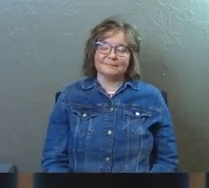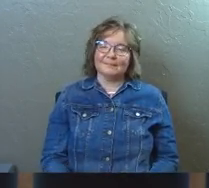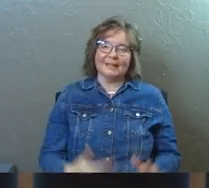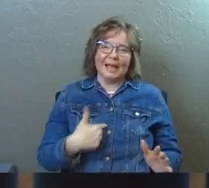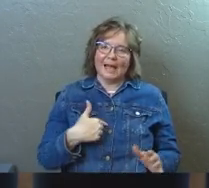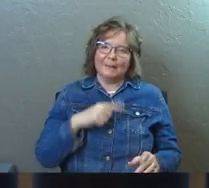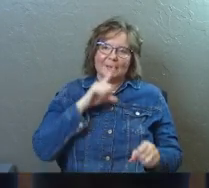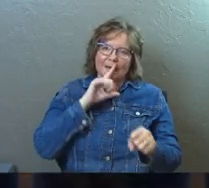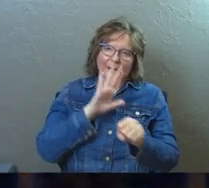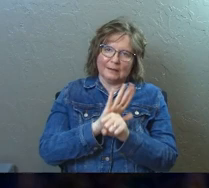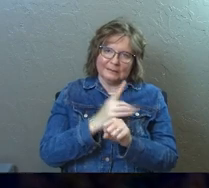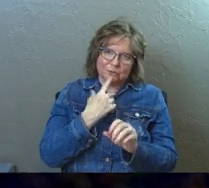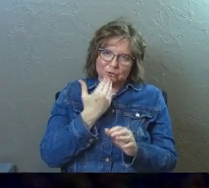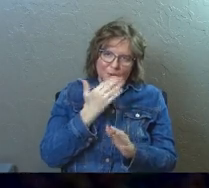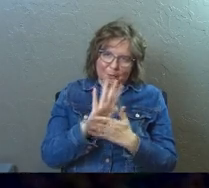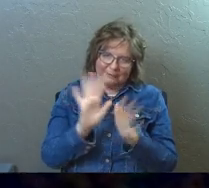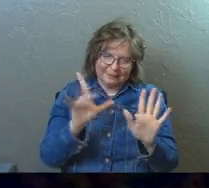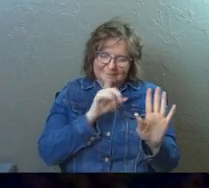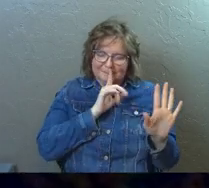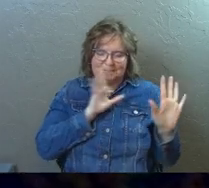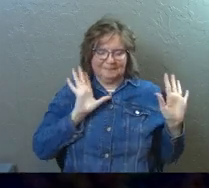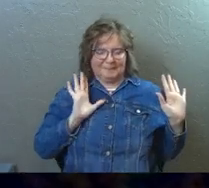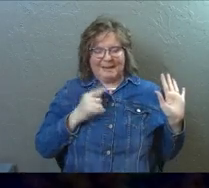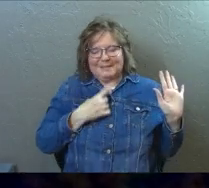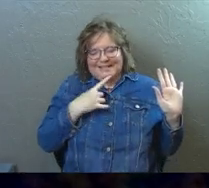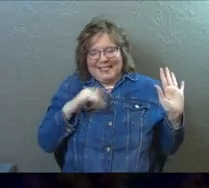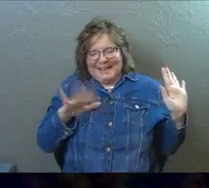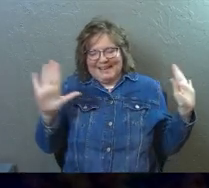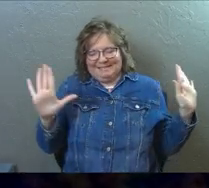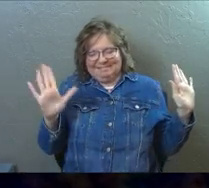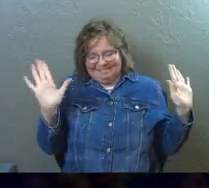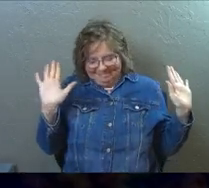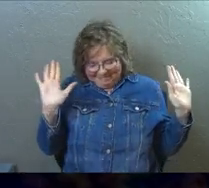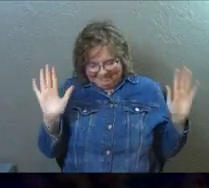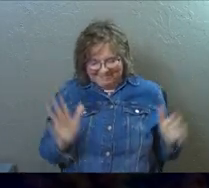I'm not affirming this movie in any way. Just say that.